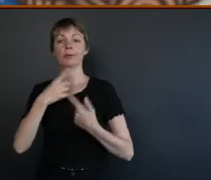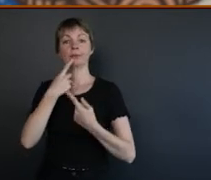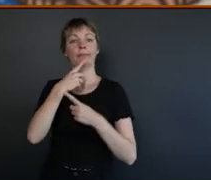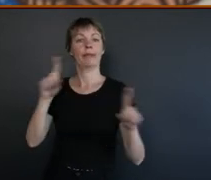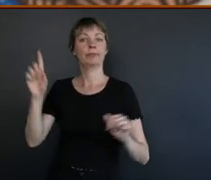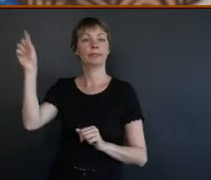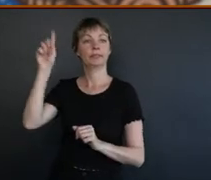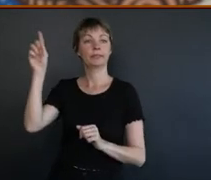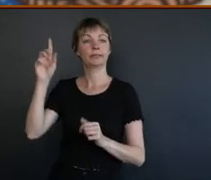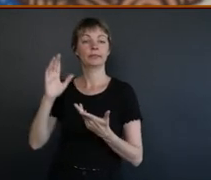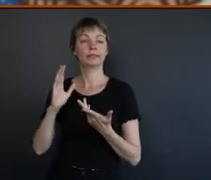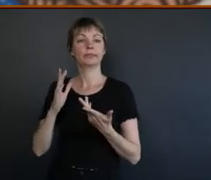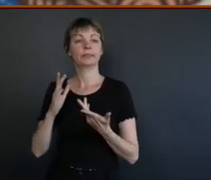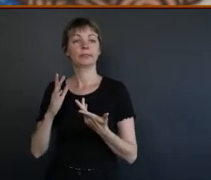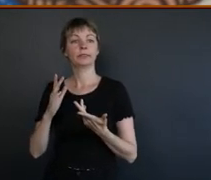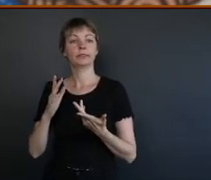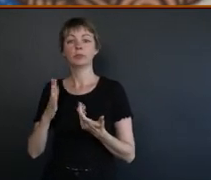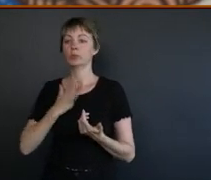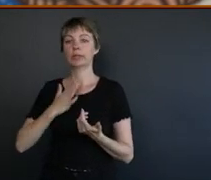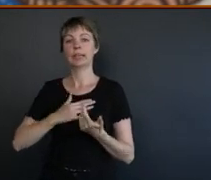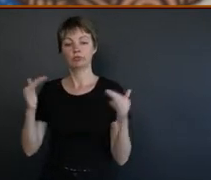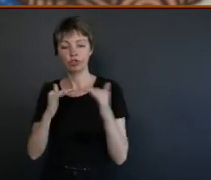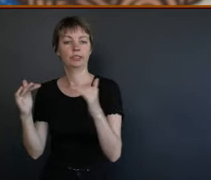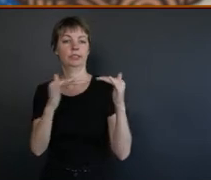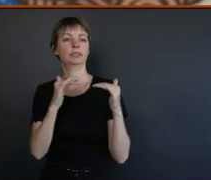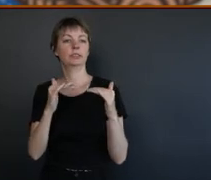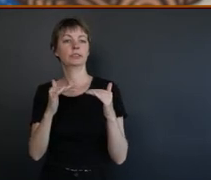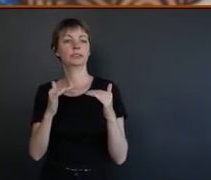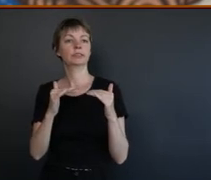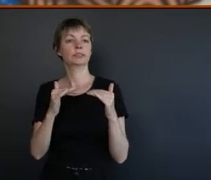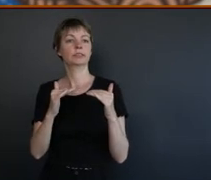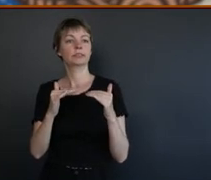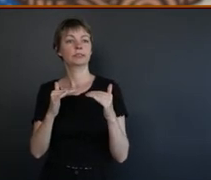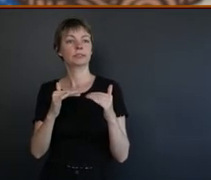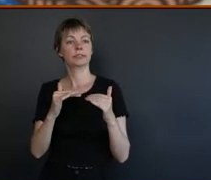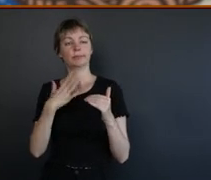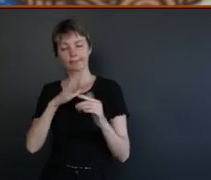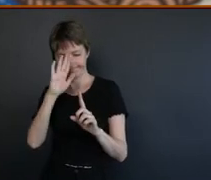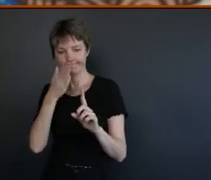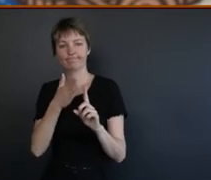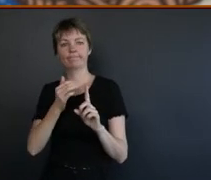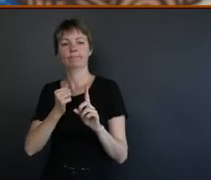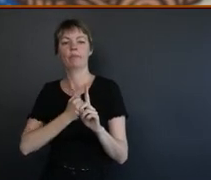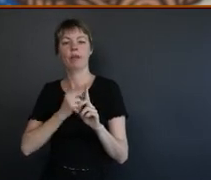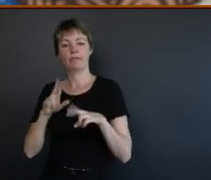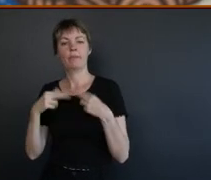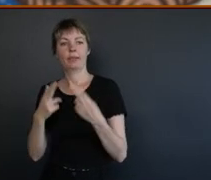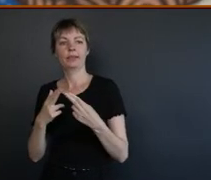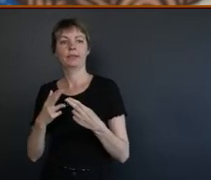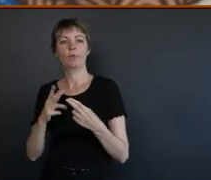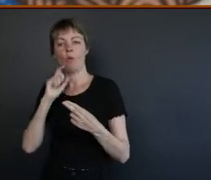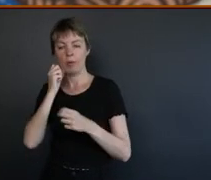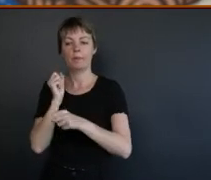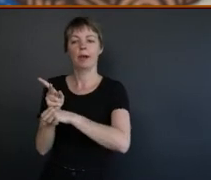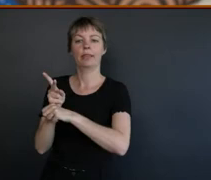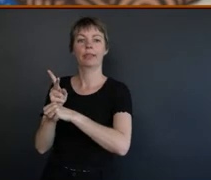media because it's about time we get justice. And that's how I've tackled it, me and my family. So, if we're going to beat